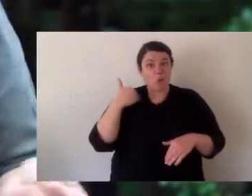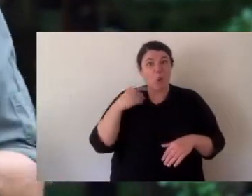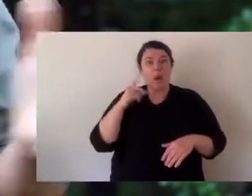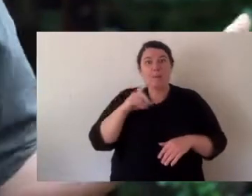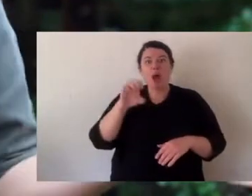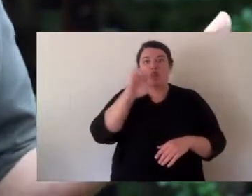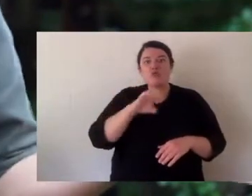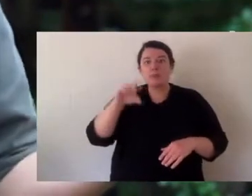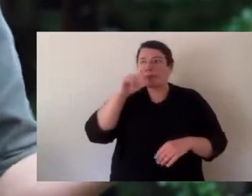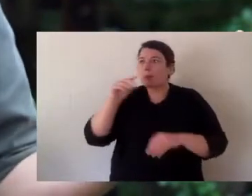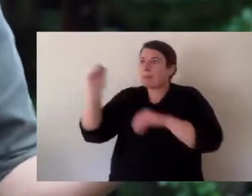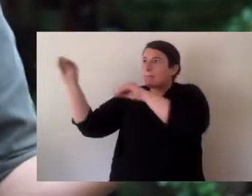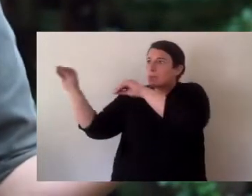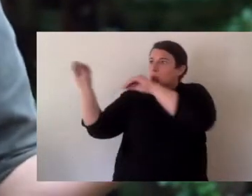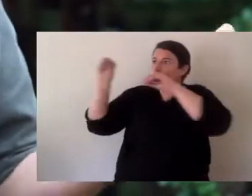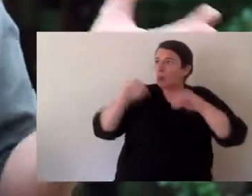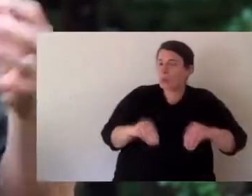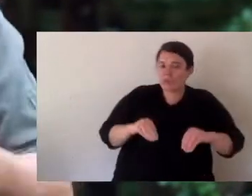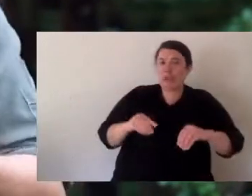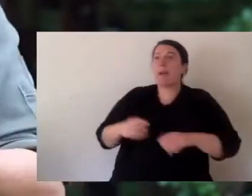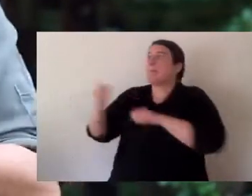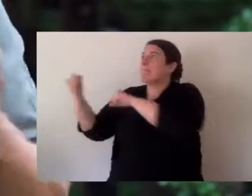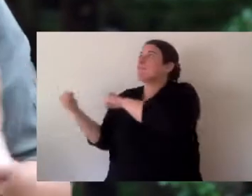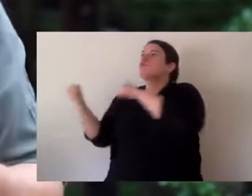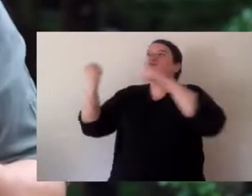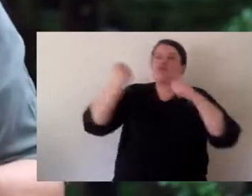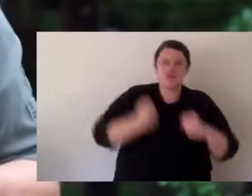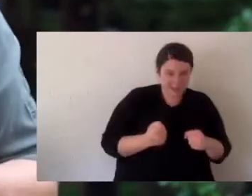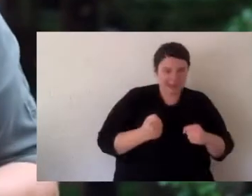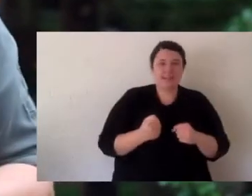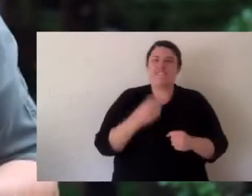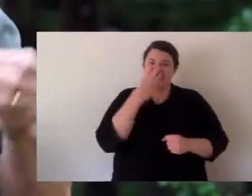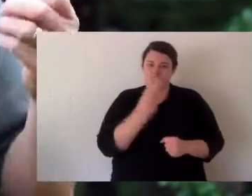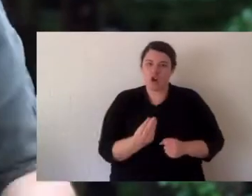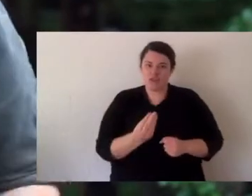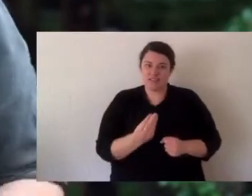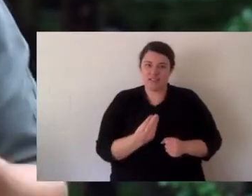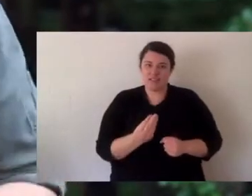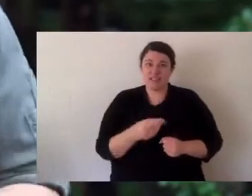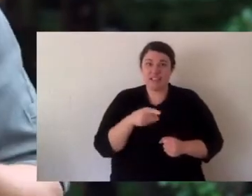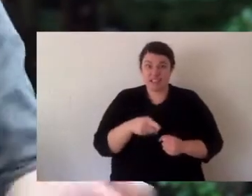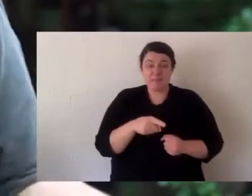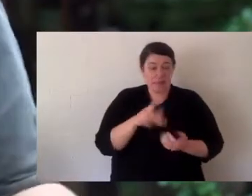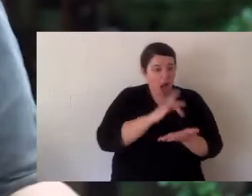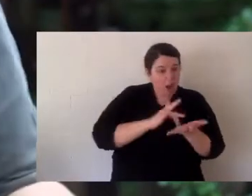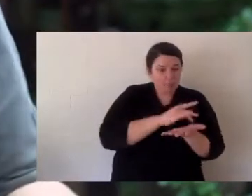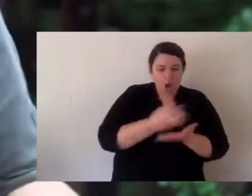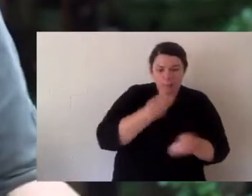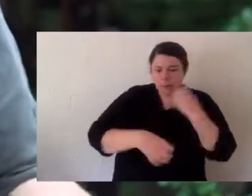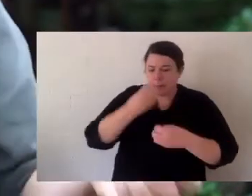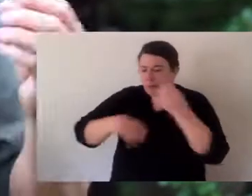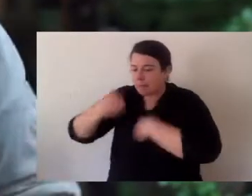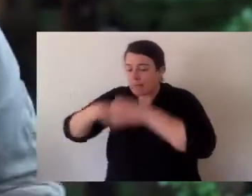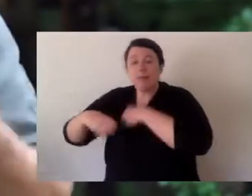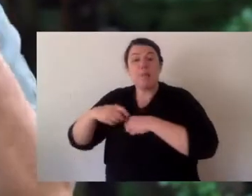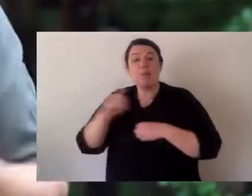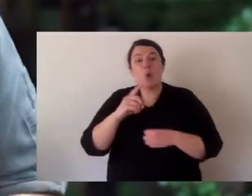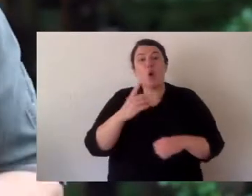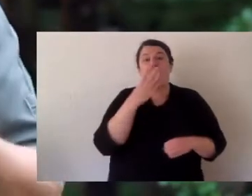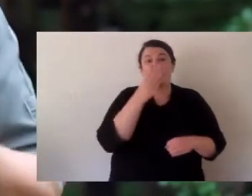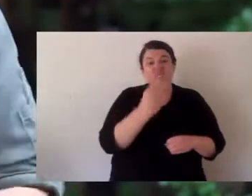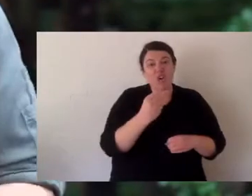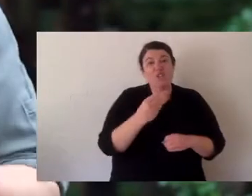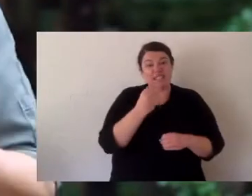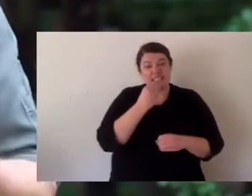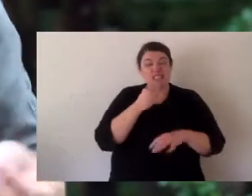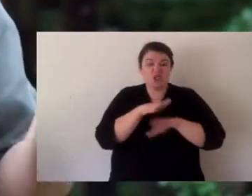feral fox. We didn't have them in Australia. Now when Europeans brought the fox to Australia it learnt how to hunt turtle eggs and almost a